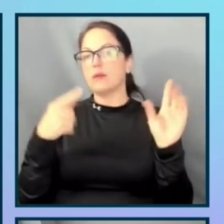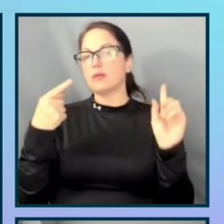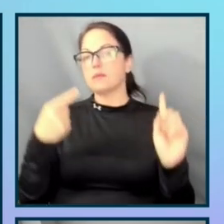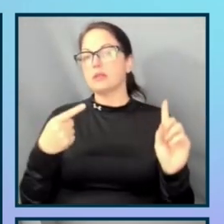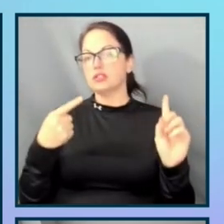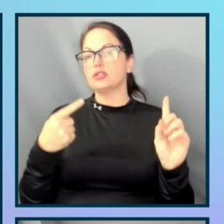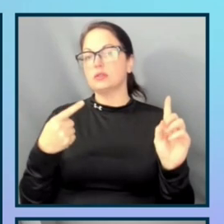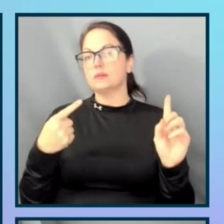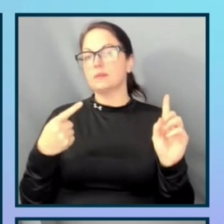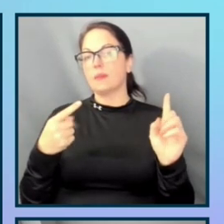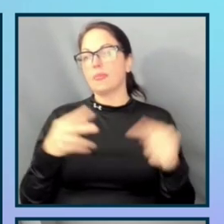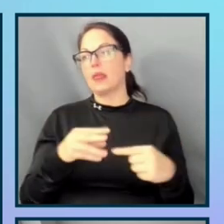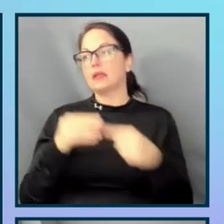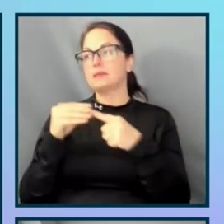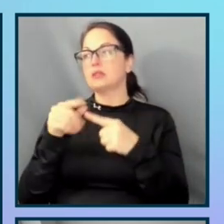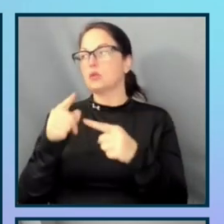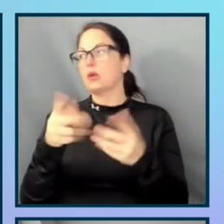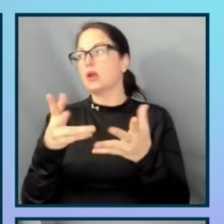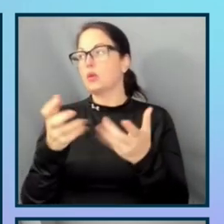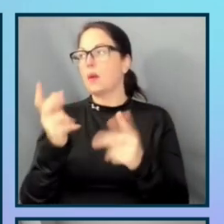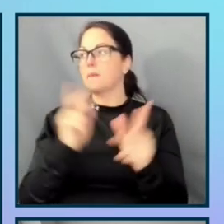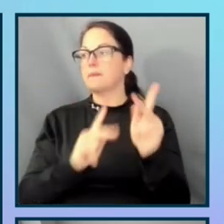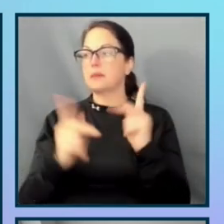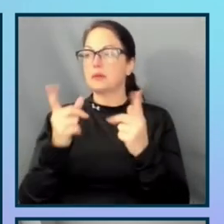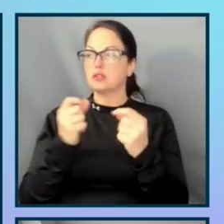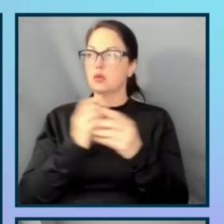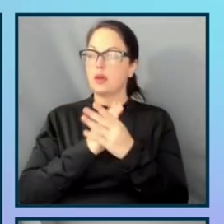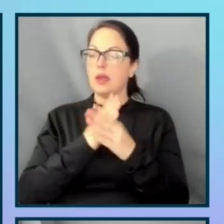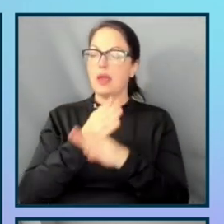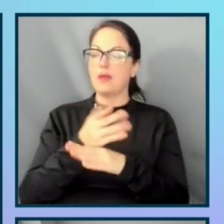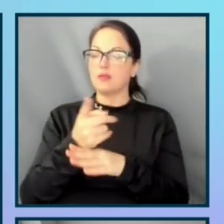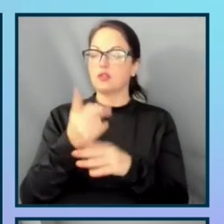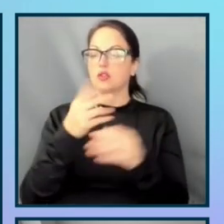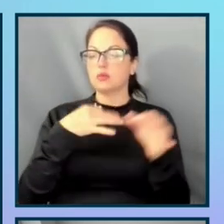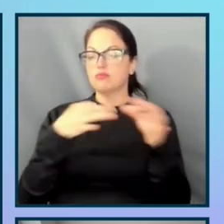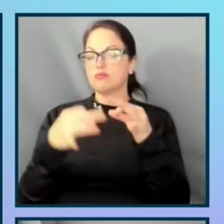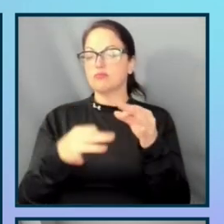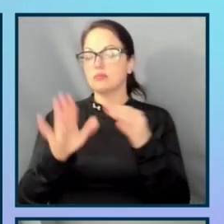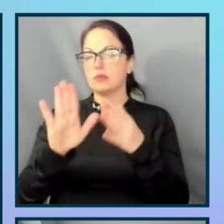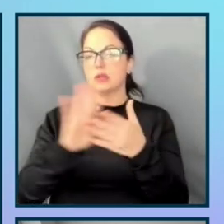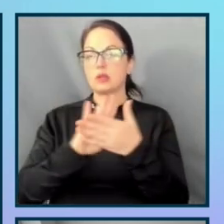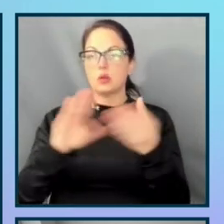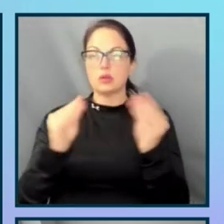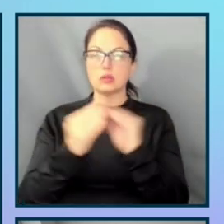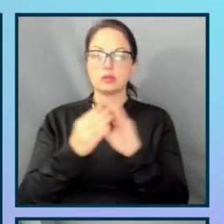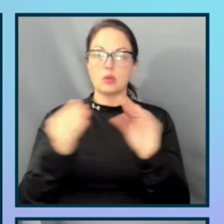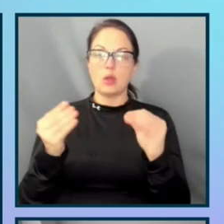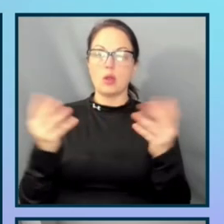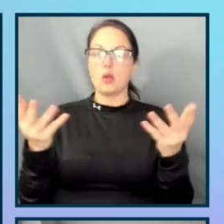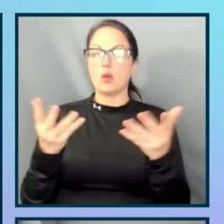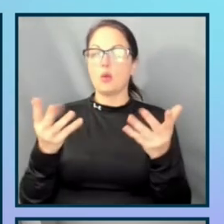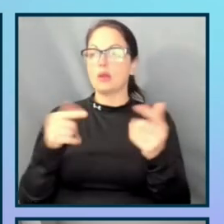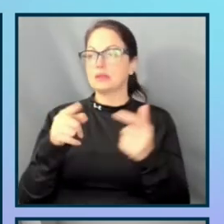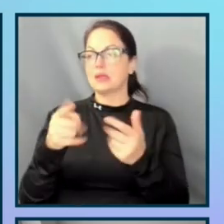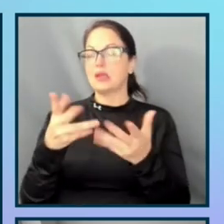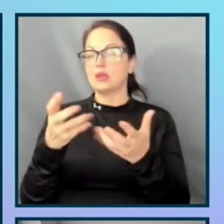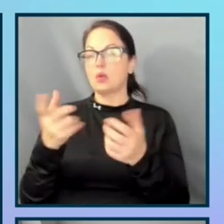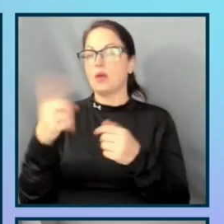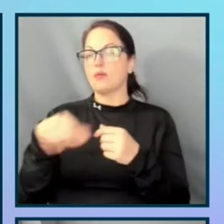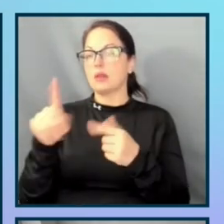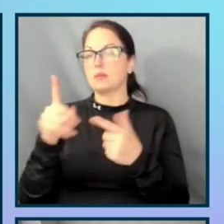especially what you want people to do after you tell your story. What is it that you want them to do for you?